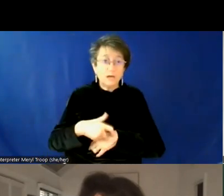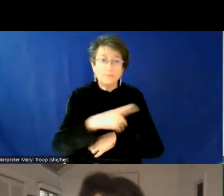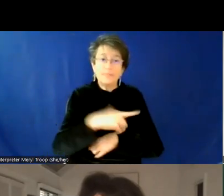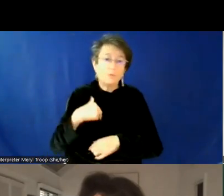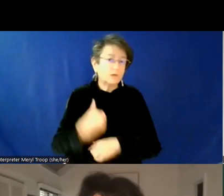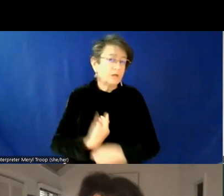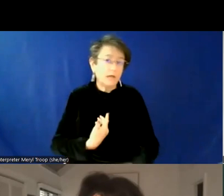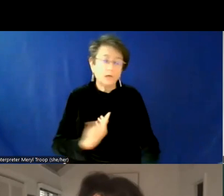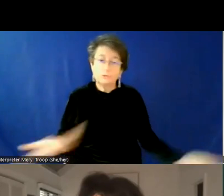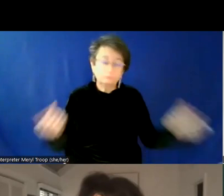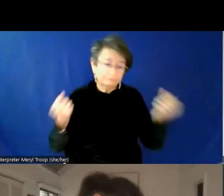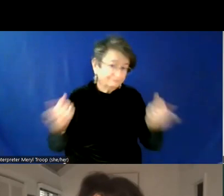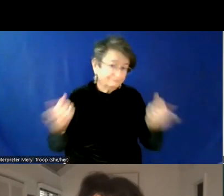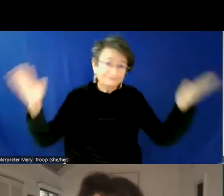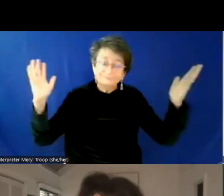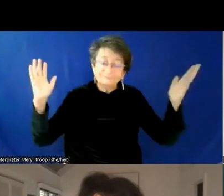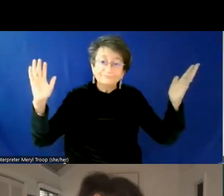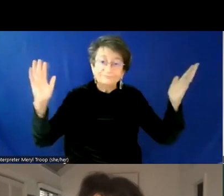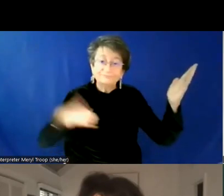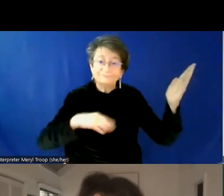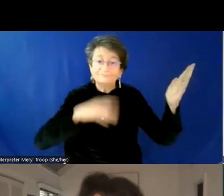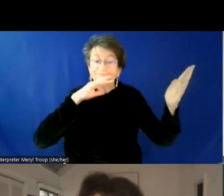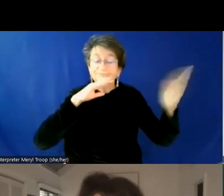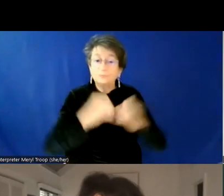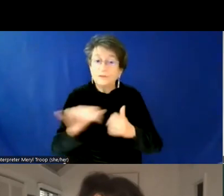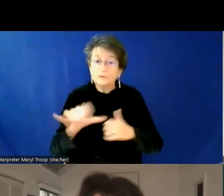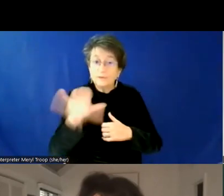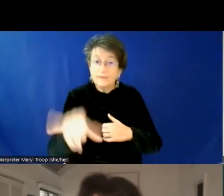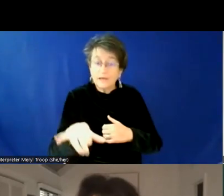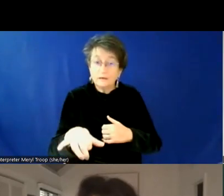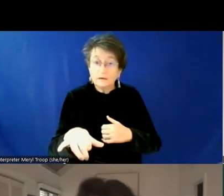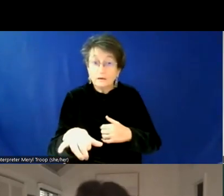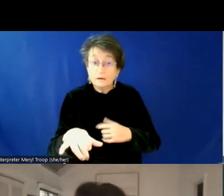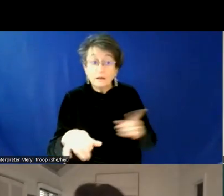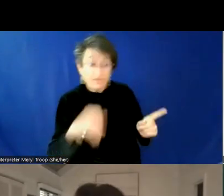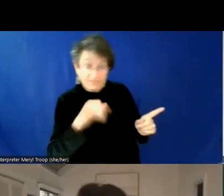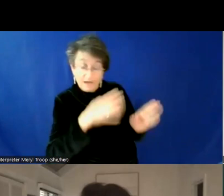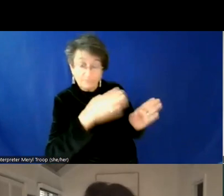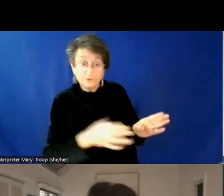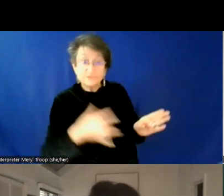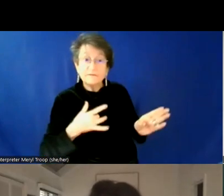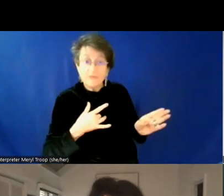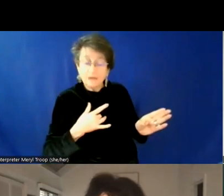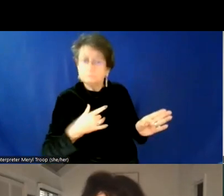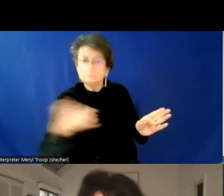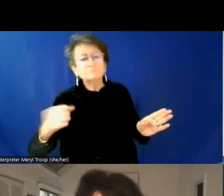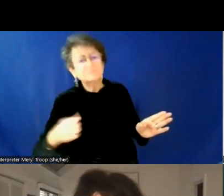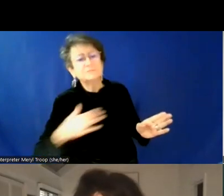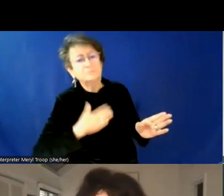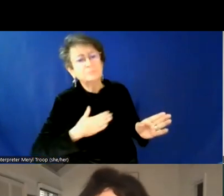exhausted about having to do it. And so for them, it felt helpful for me to have a side conversation with the chair.